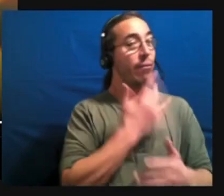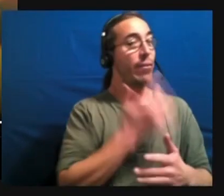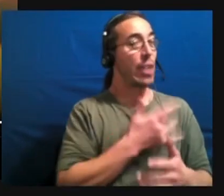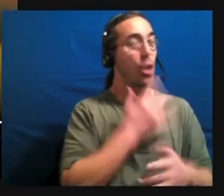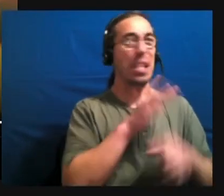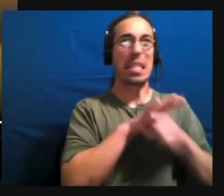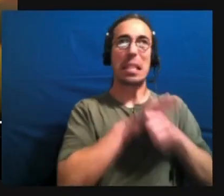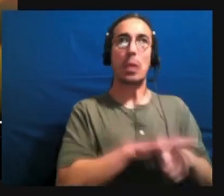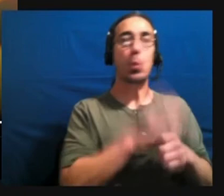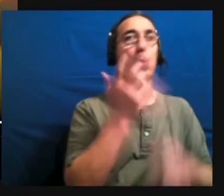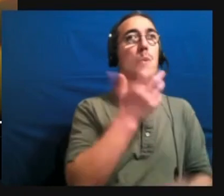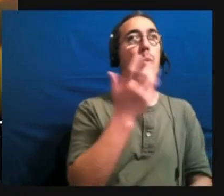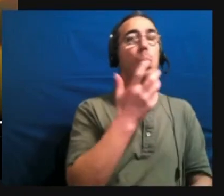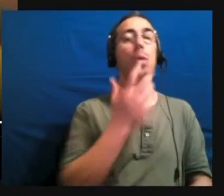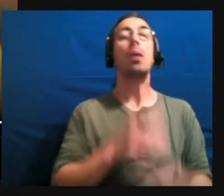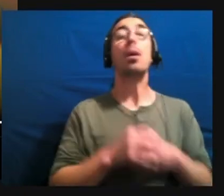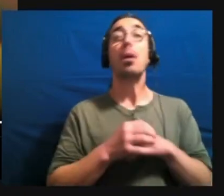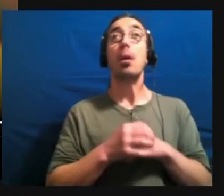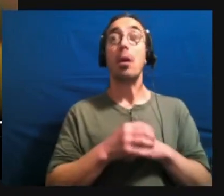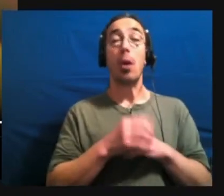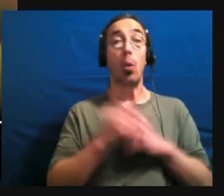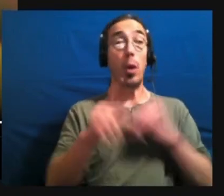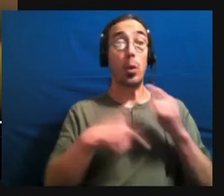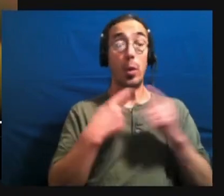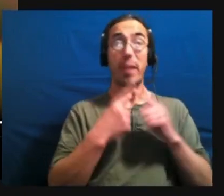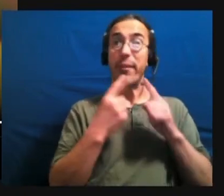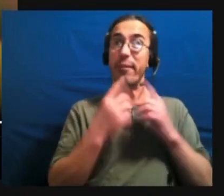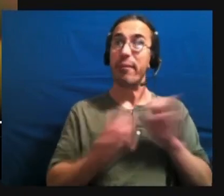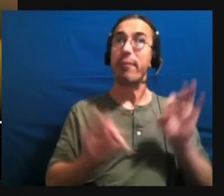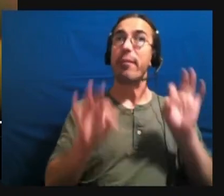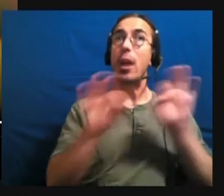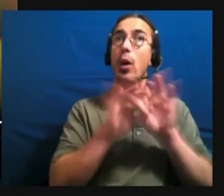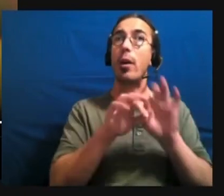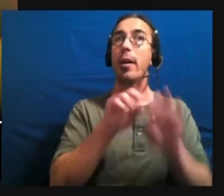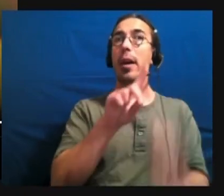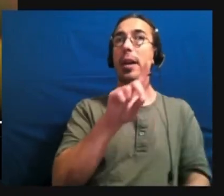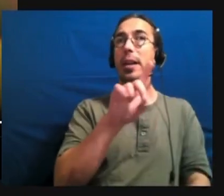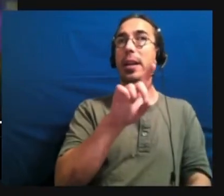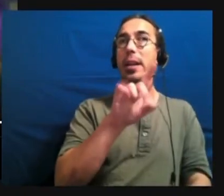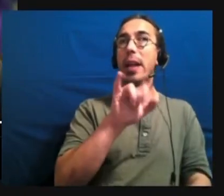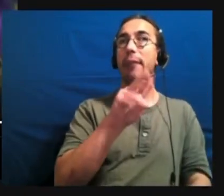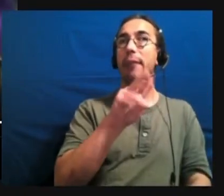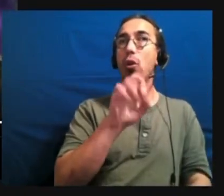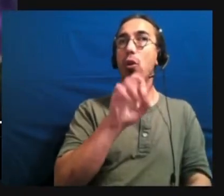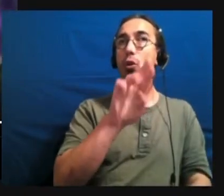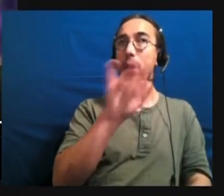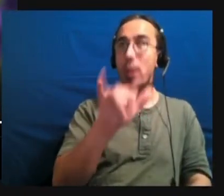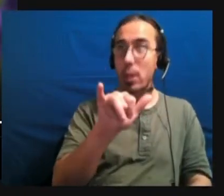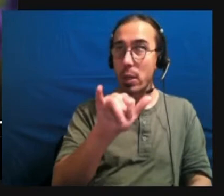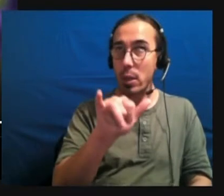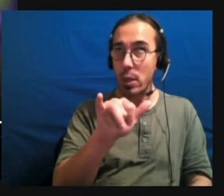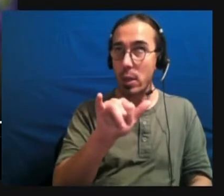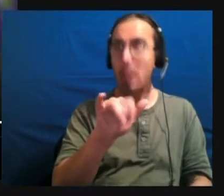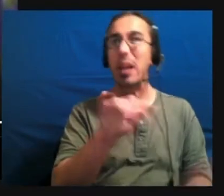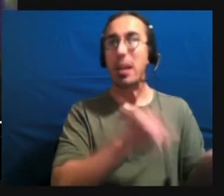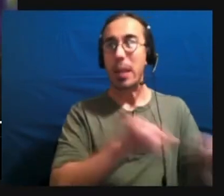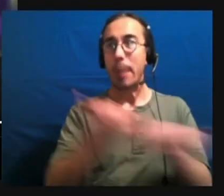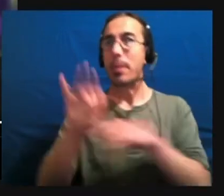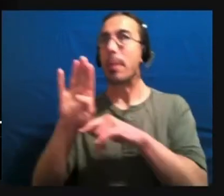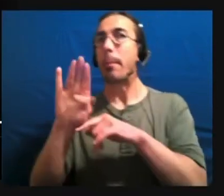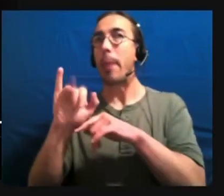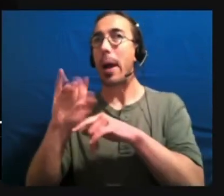When we value neurodiversity as a form of genetic diversity, as part of the biodiversity of planet Earth,